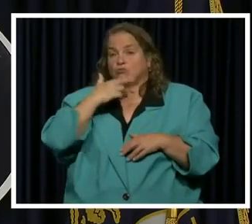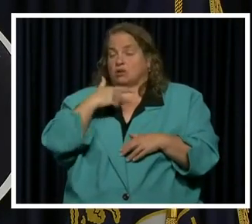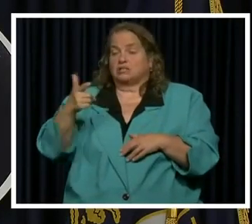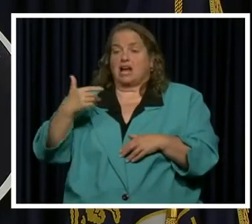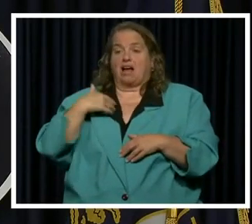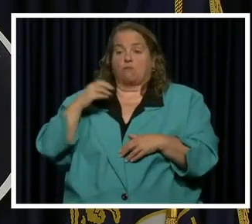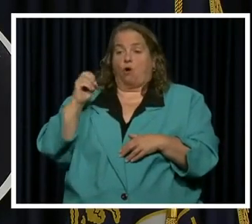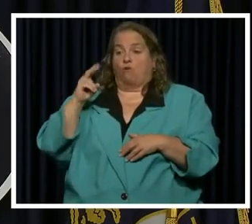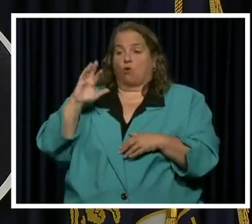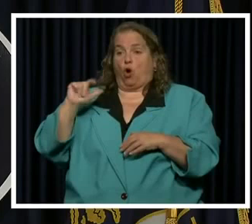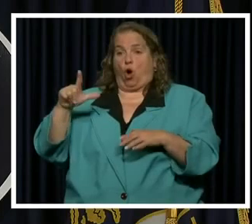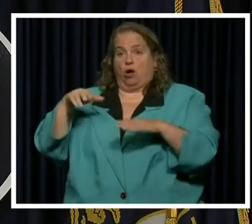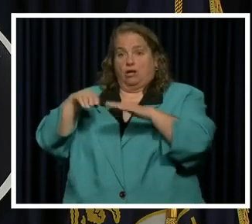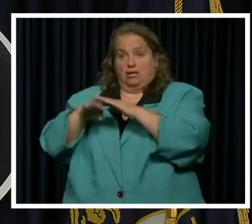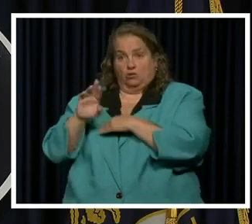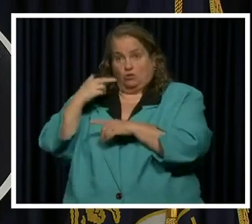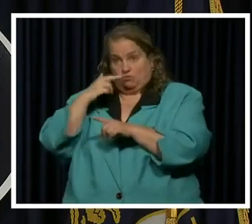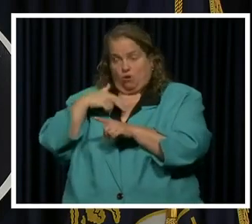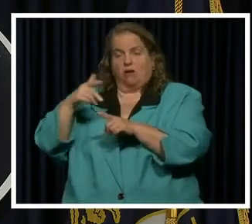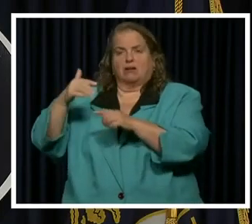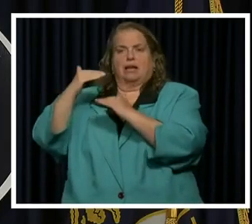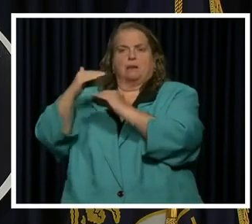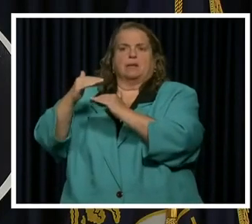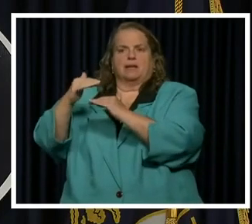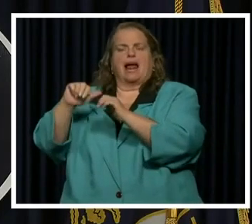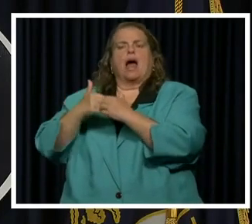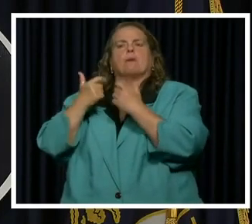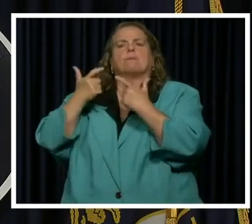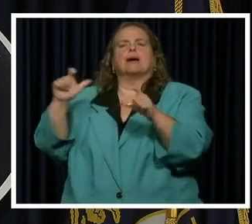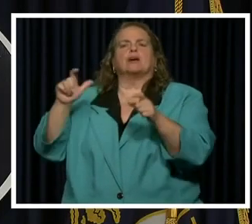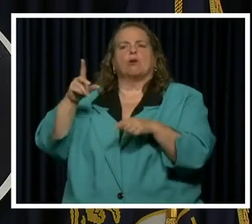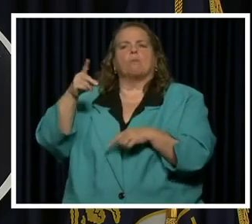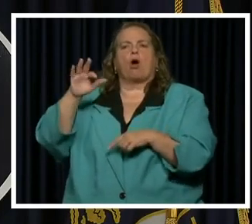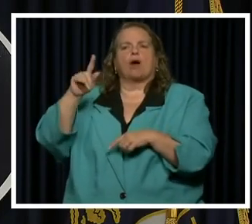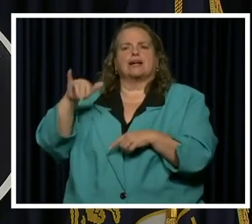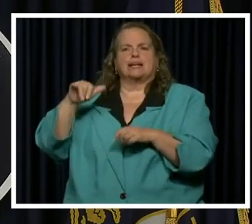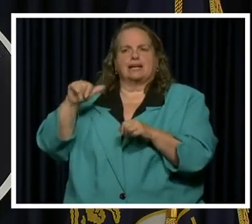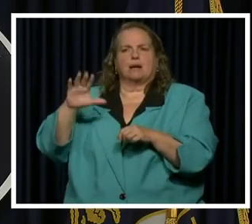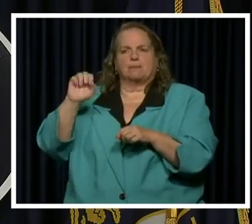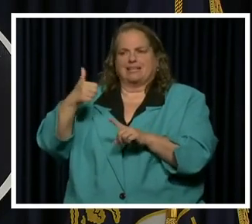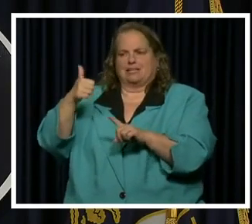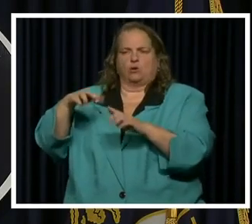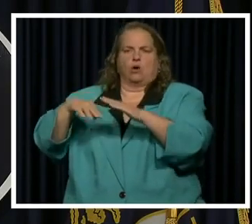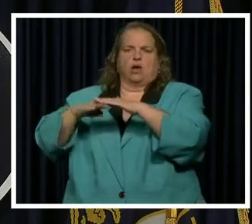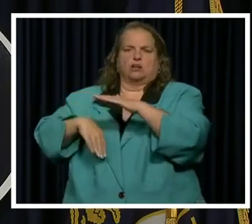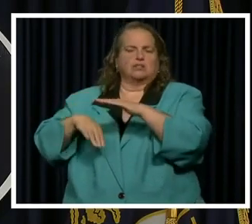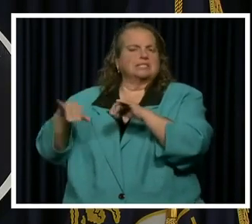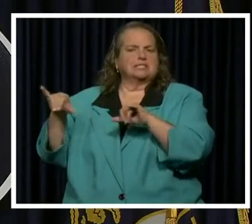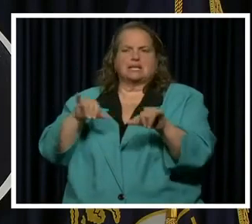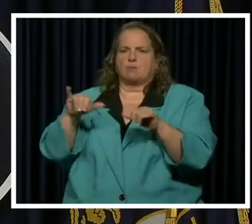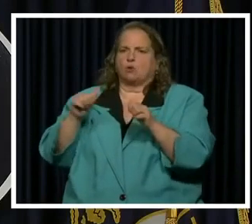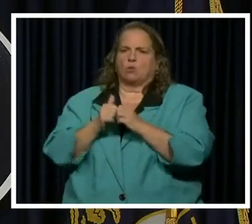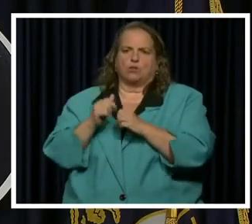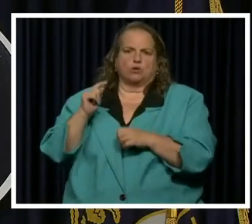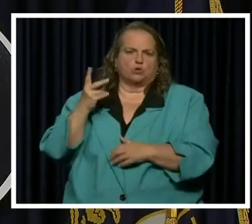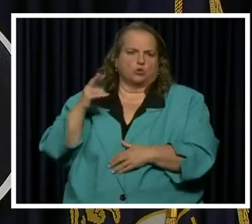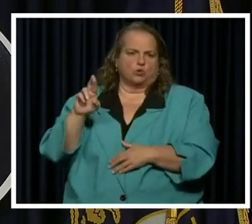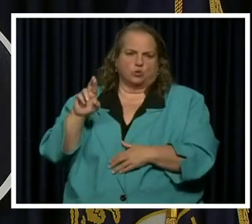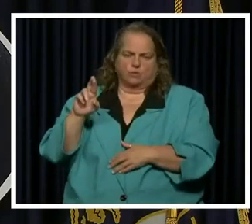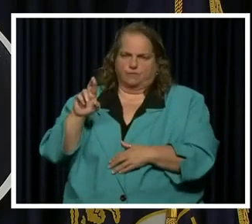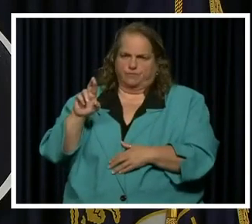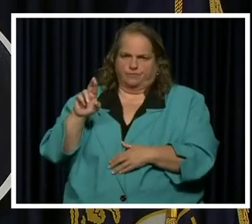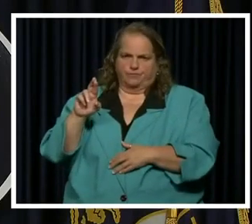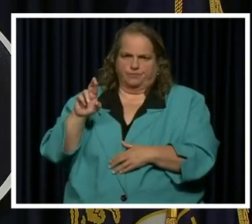overall capacity and then how big your party can be 10 and under. Same thing will be for for a tour, for instance.